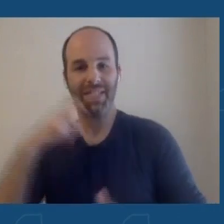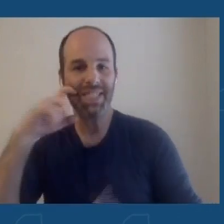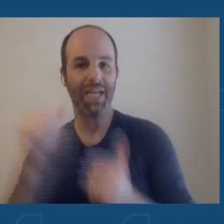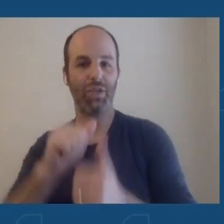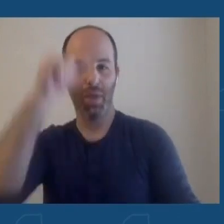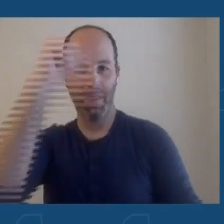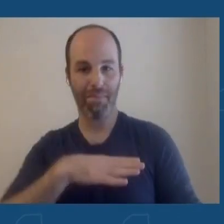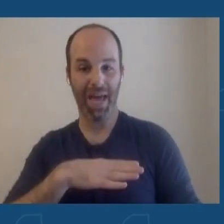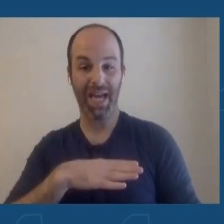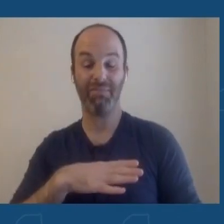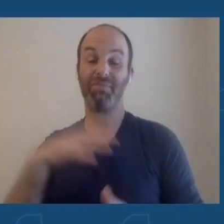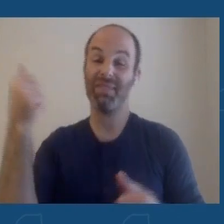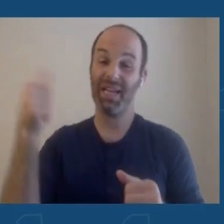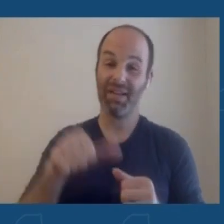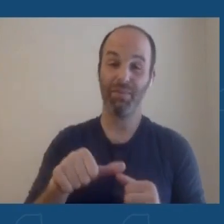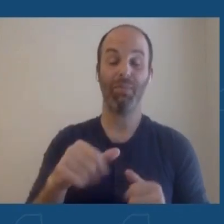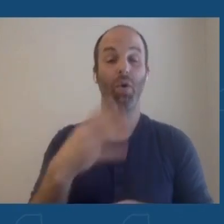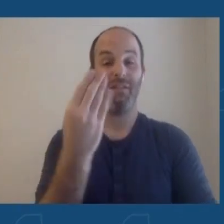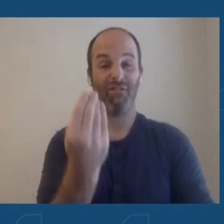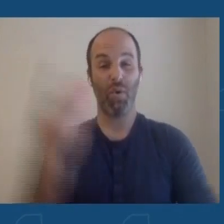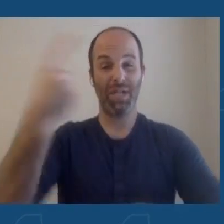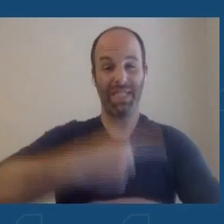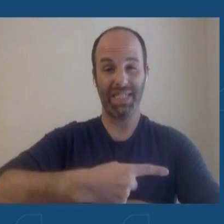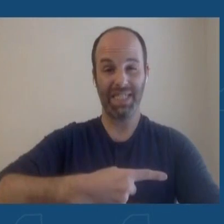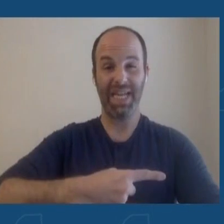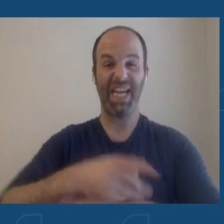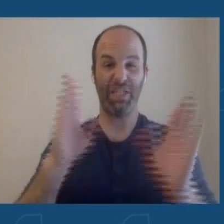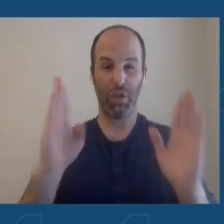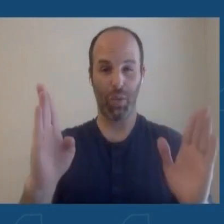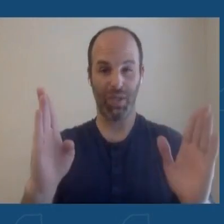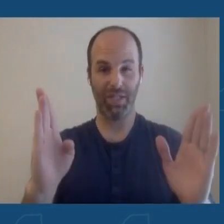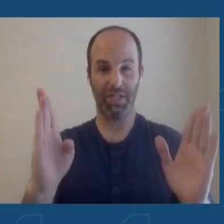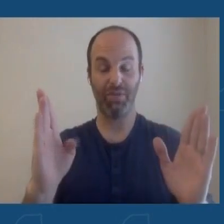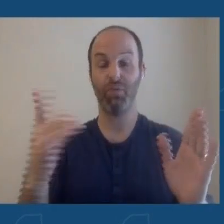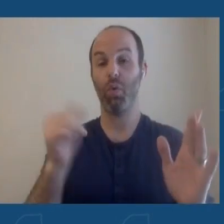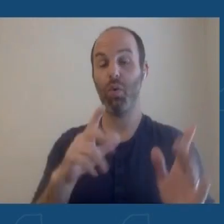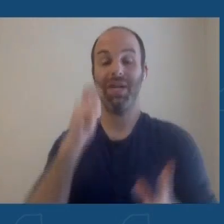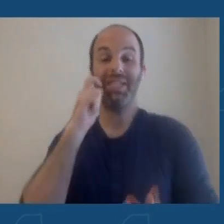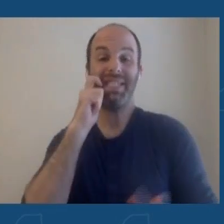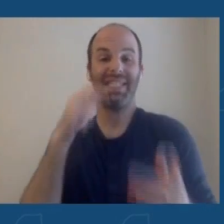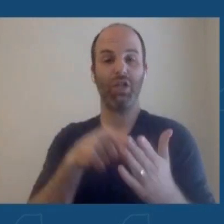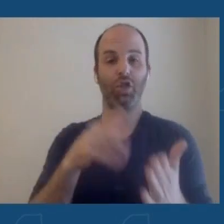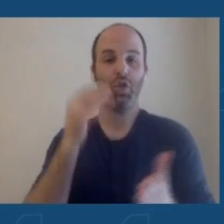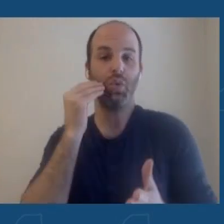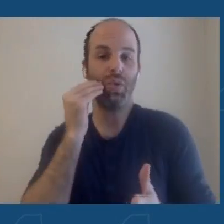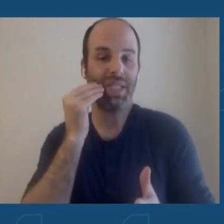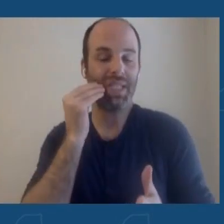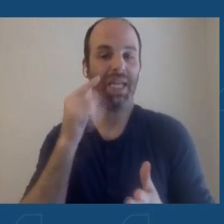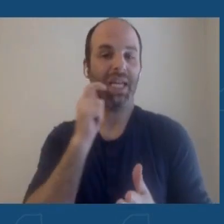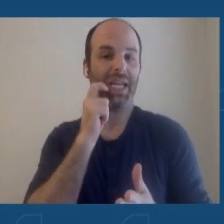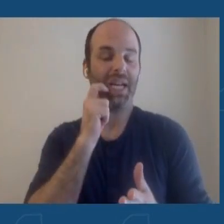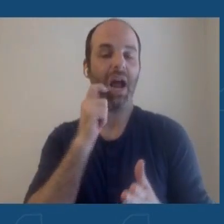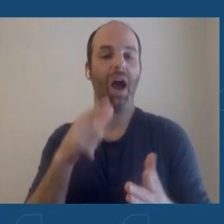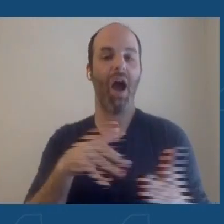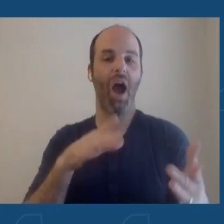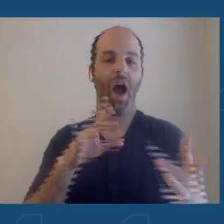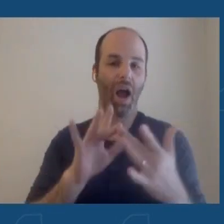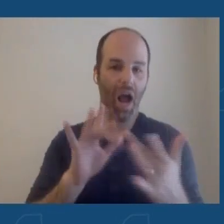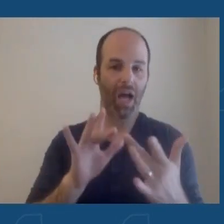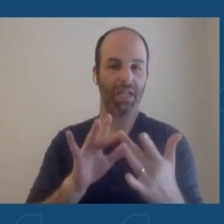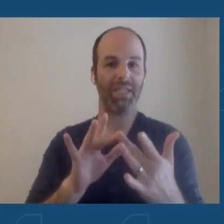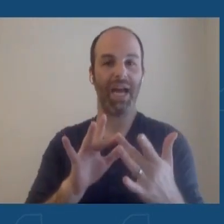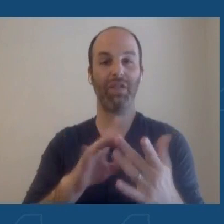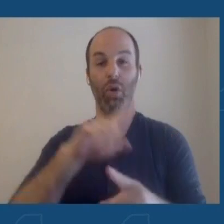and people who've had skin-to-skin contact in a network where monkeypox transmission is ongoing